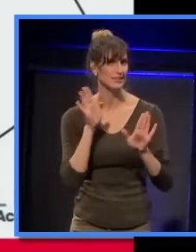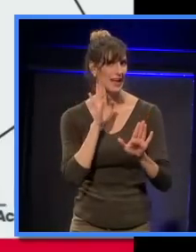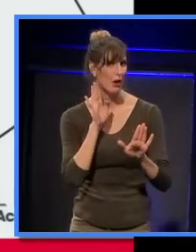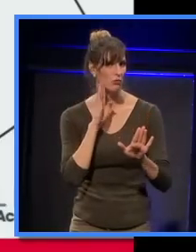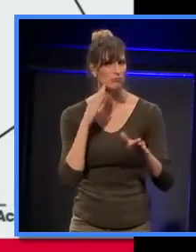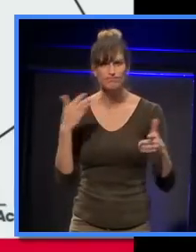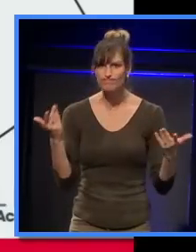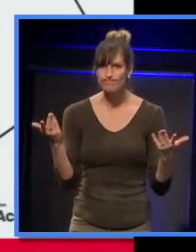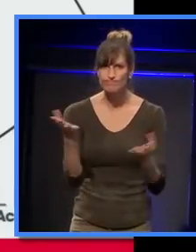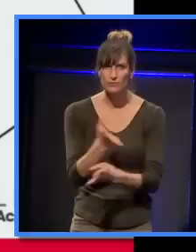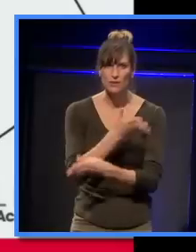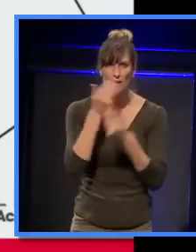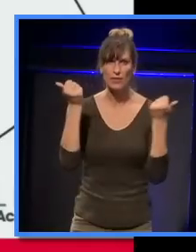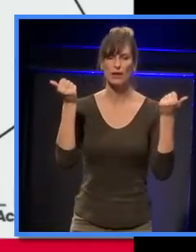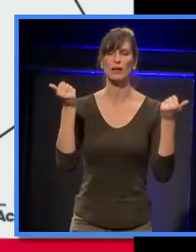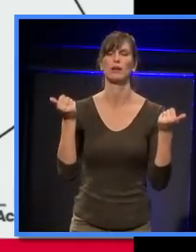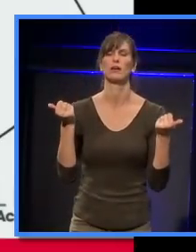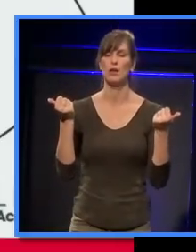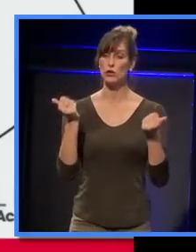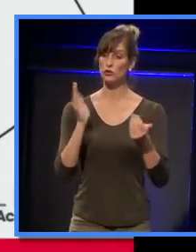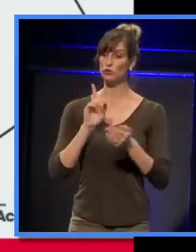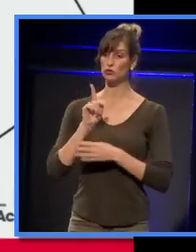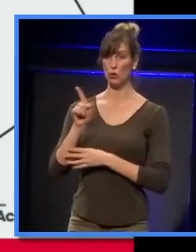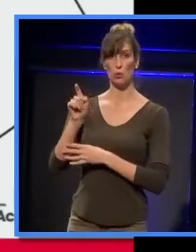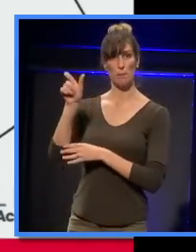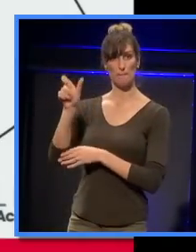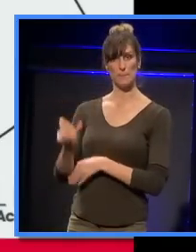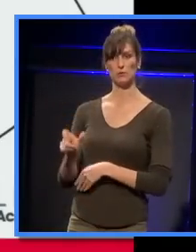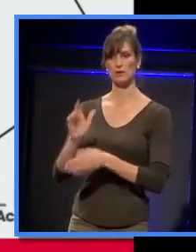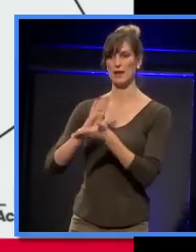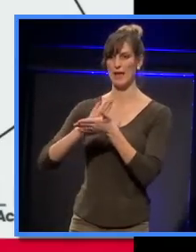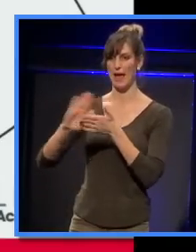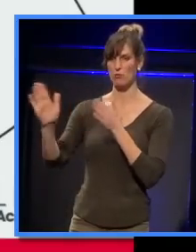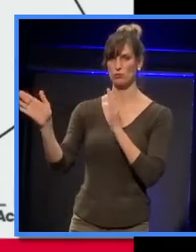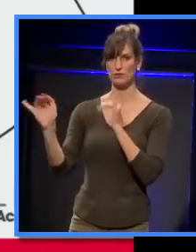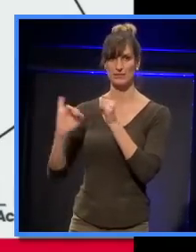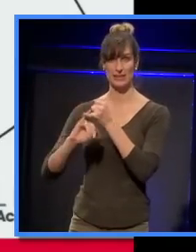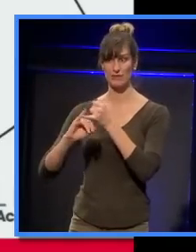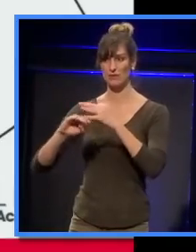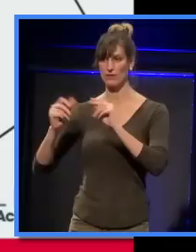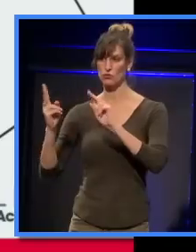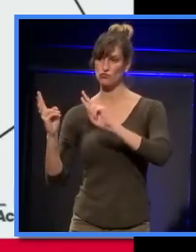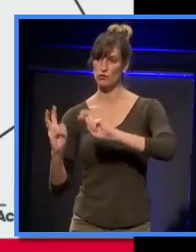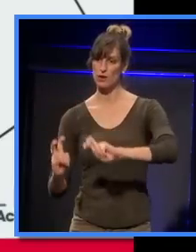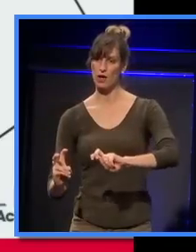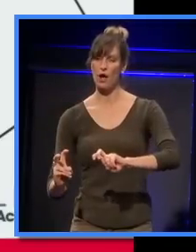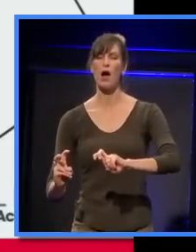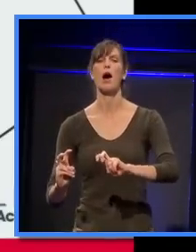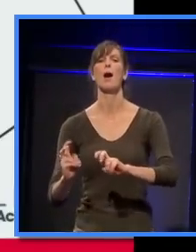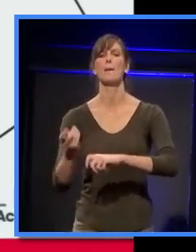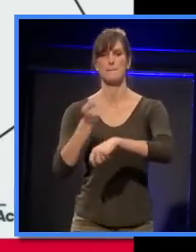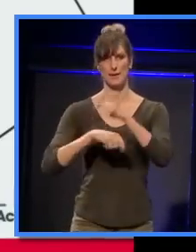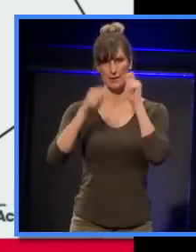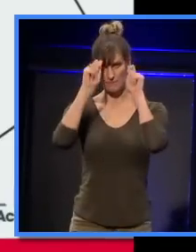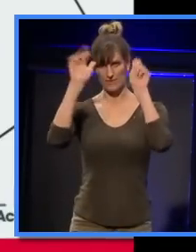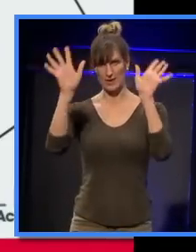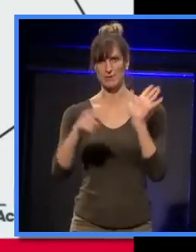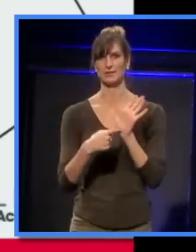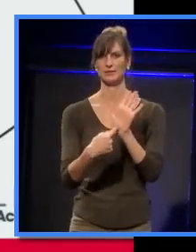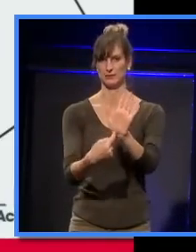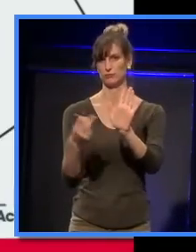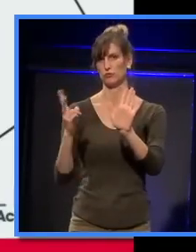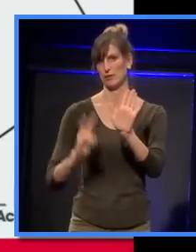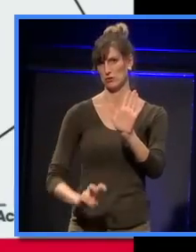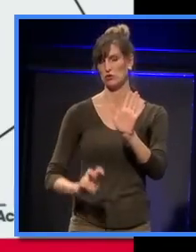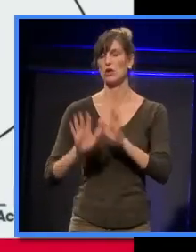discovered in the 1960s, what his research was all about, and got him onto the world stage. So, in a surround hall,